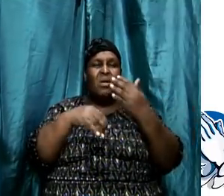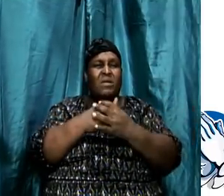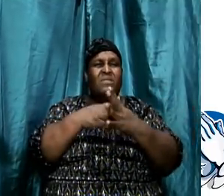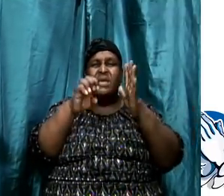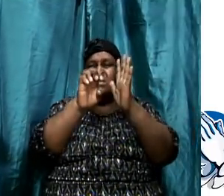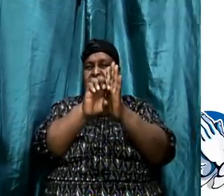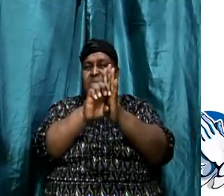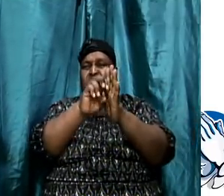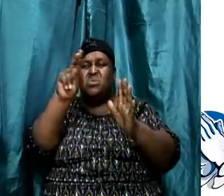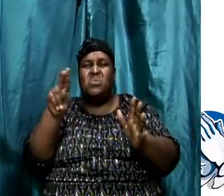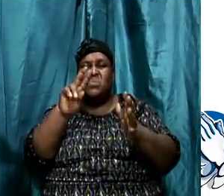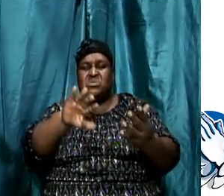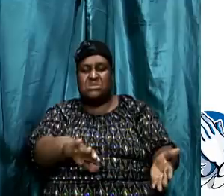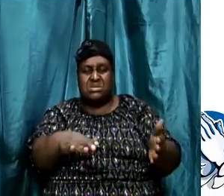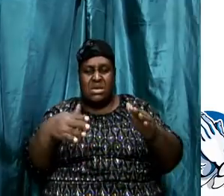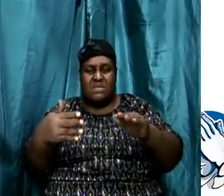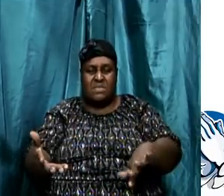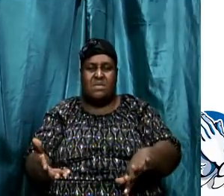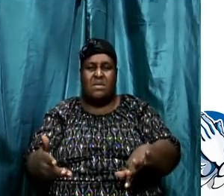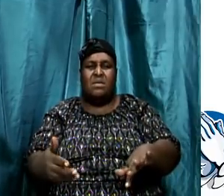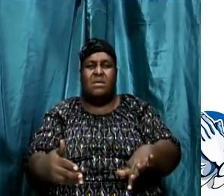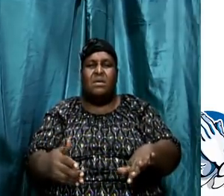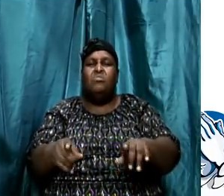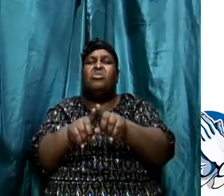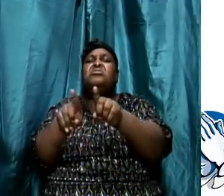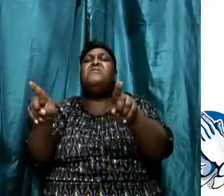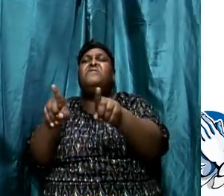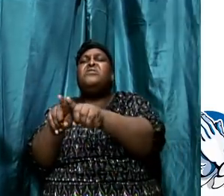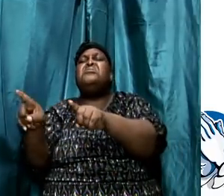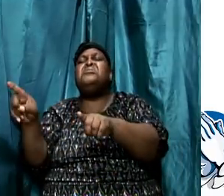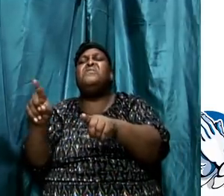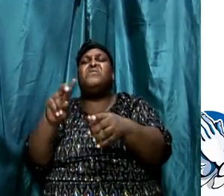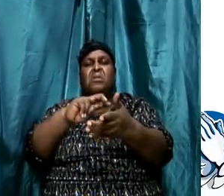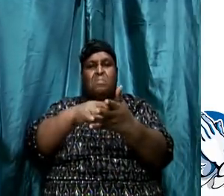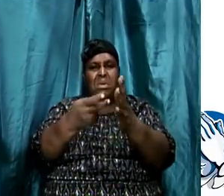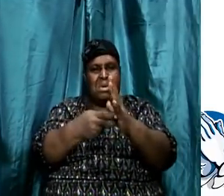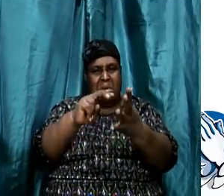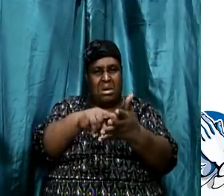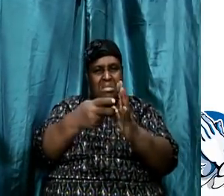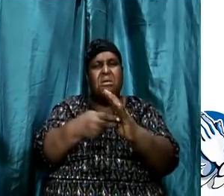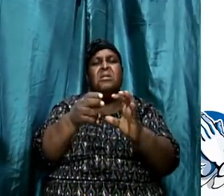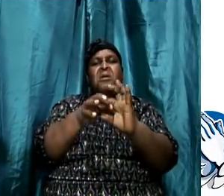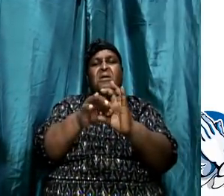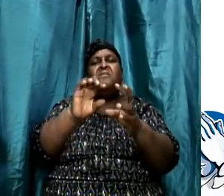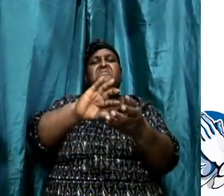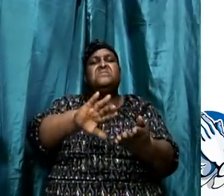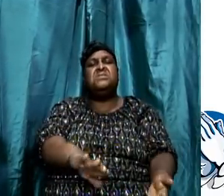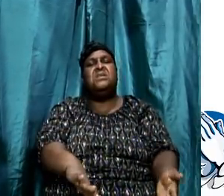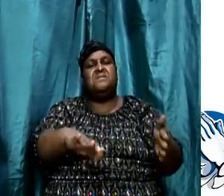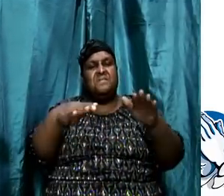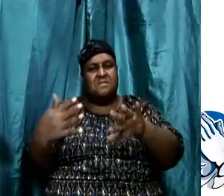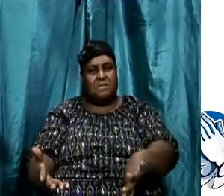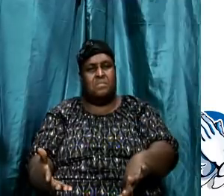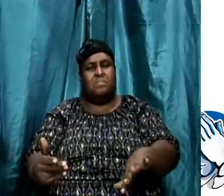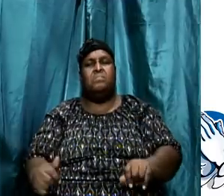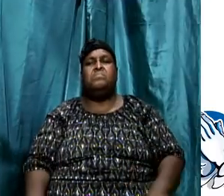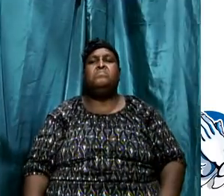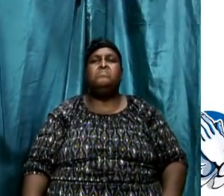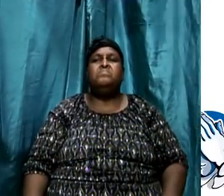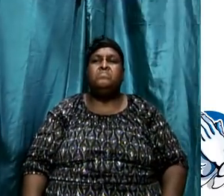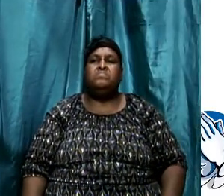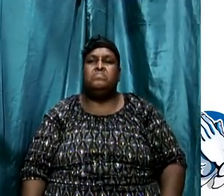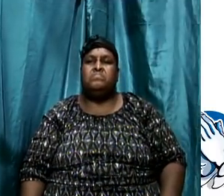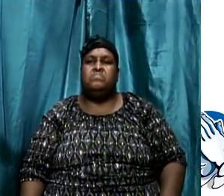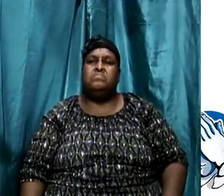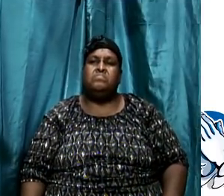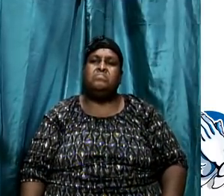but all of the death there talk about a different context. And that is why we have to look carefully at what the word is. Let's look at our next example